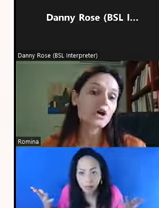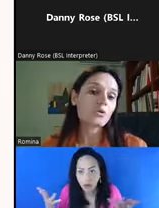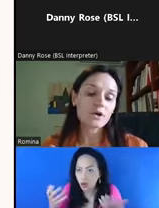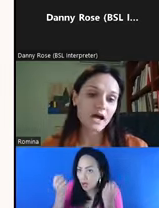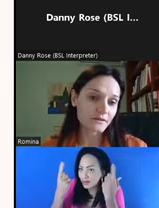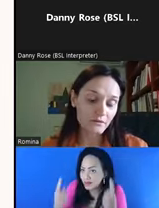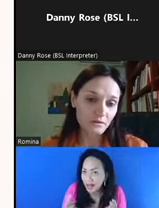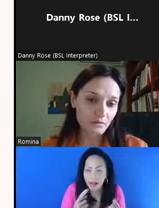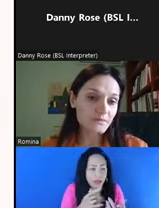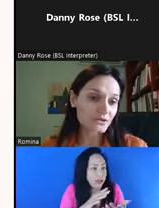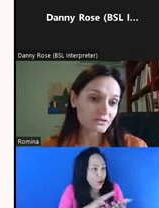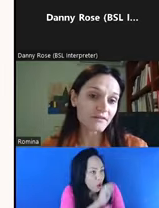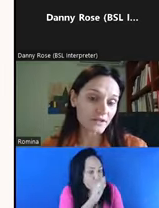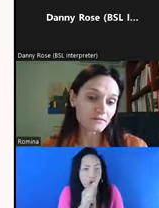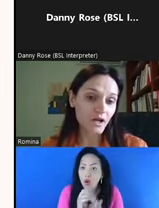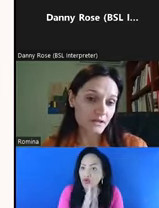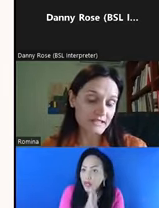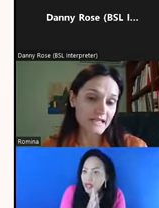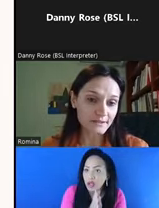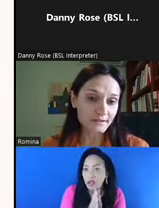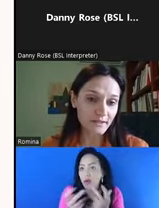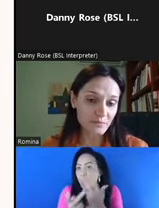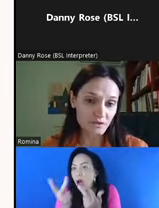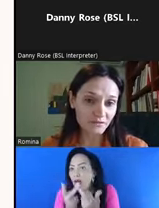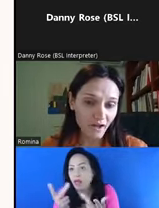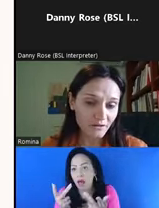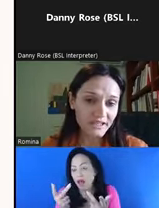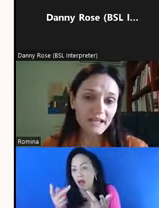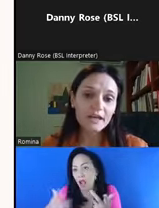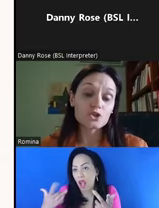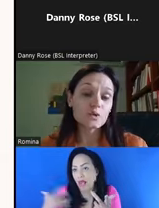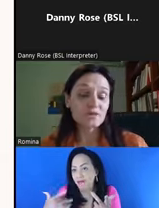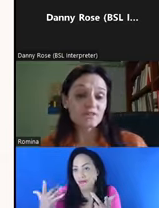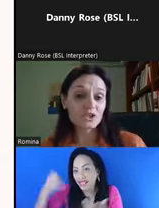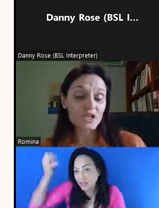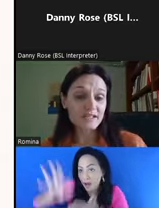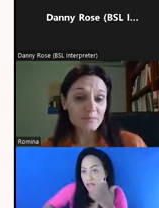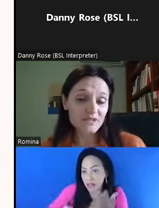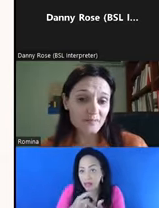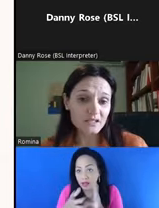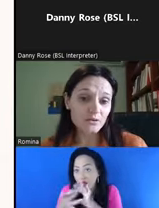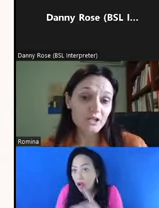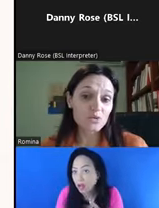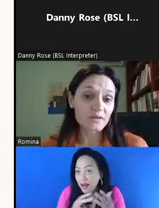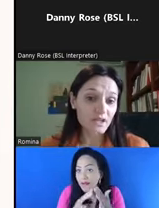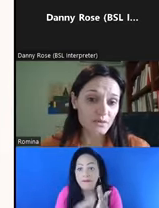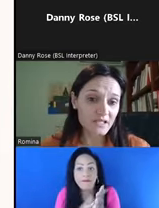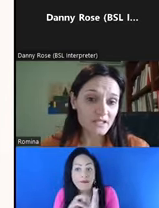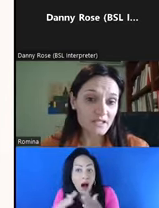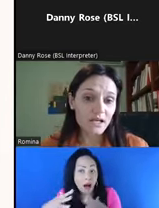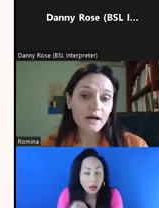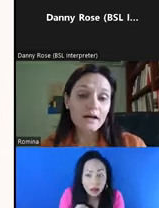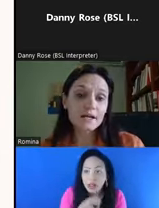religion, or other realms of life that are salient in the experience of VAUC? Do we privilege experience-based knowledge or